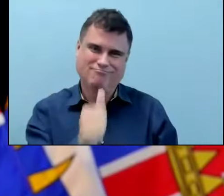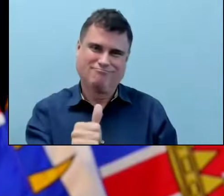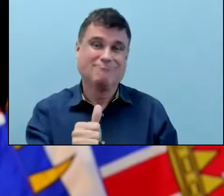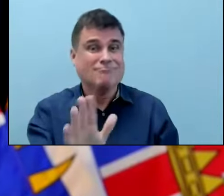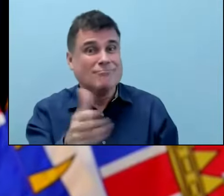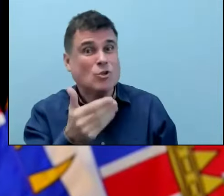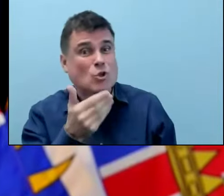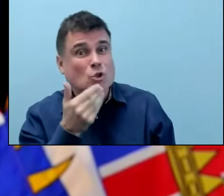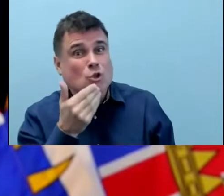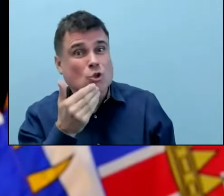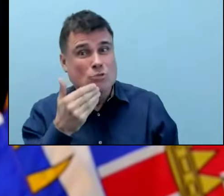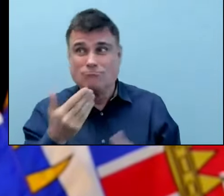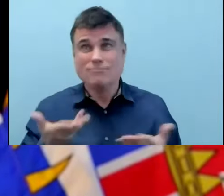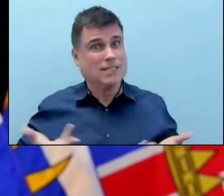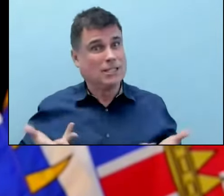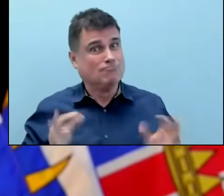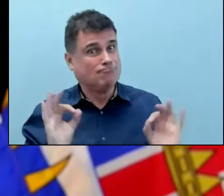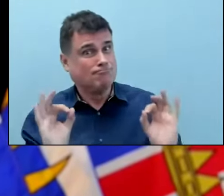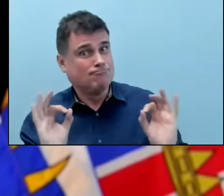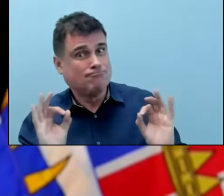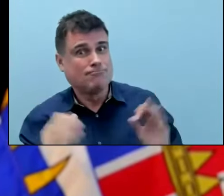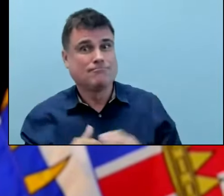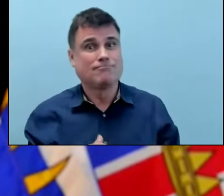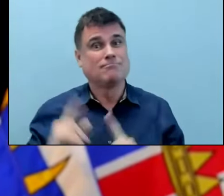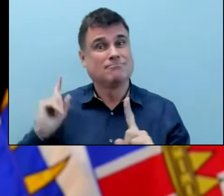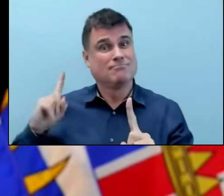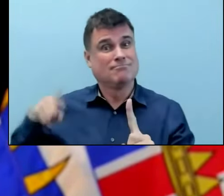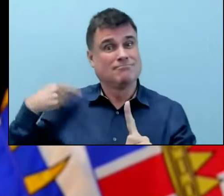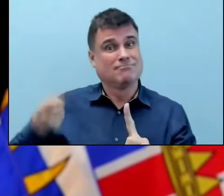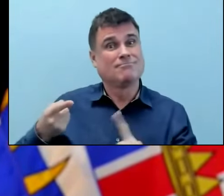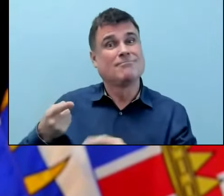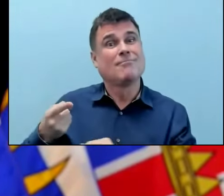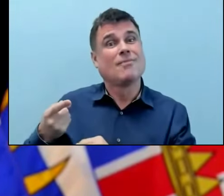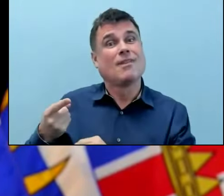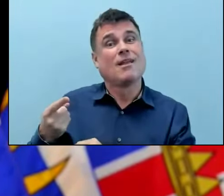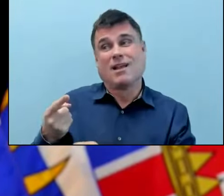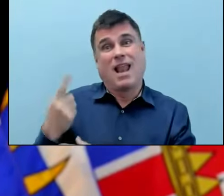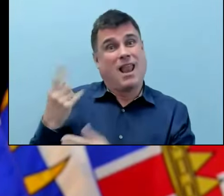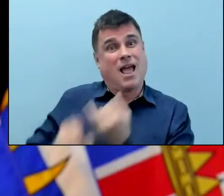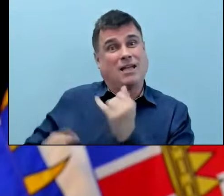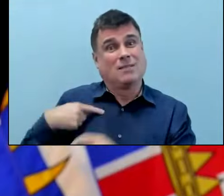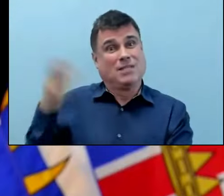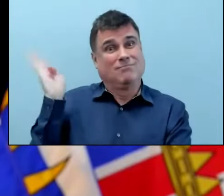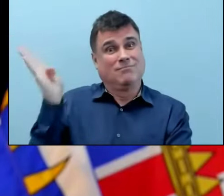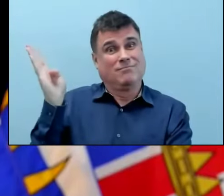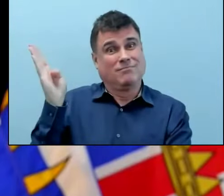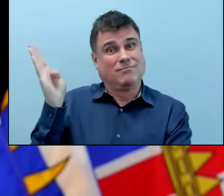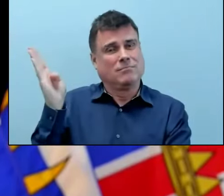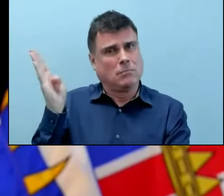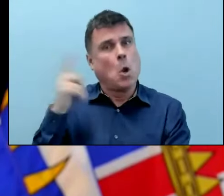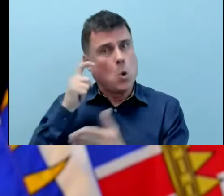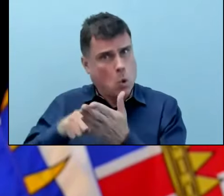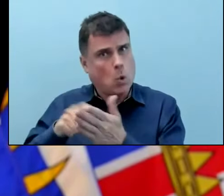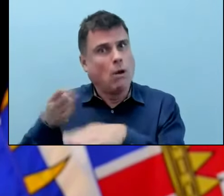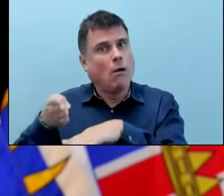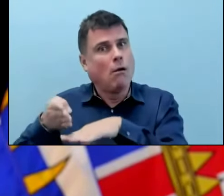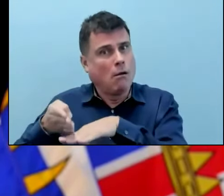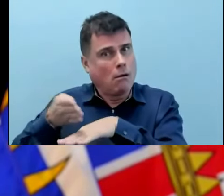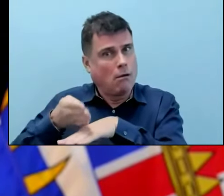Since I last provided an update in March, we have continued to see progress that is in the right direction.